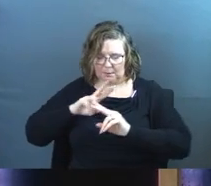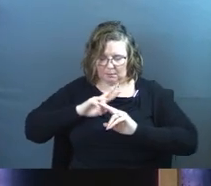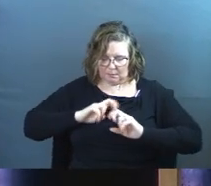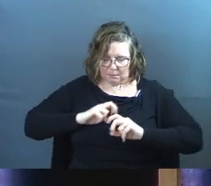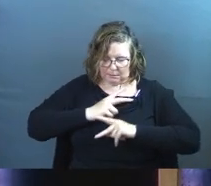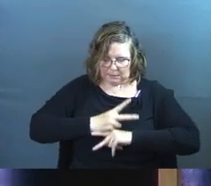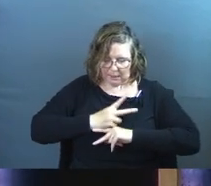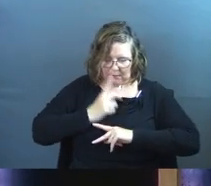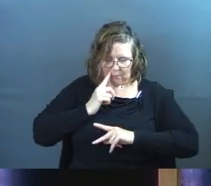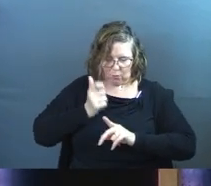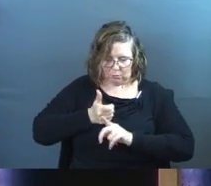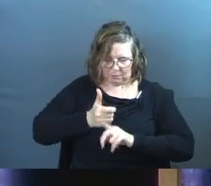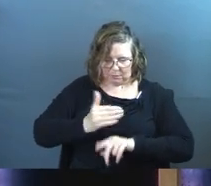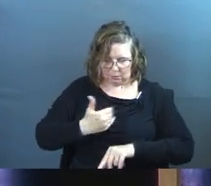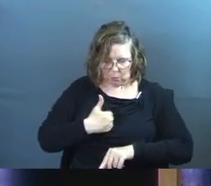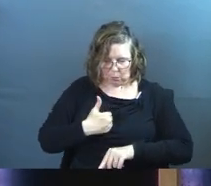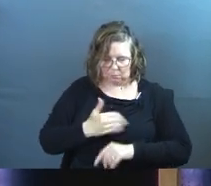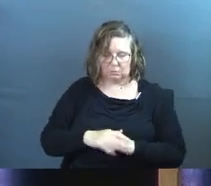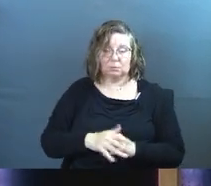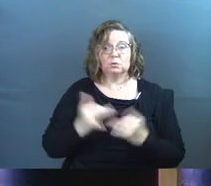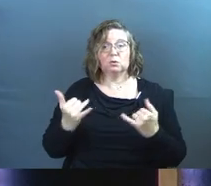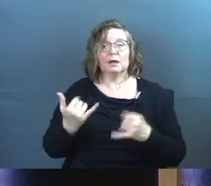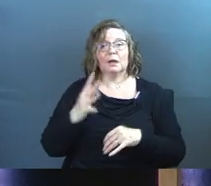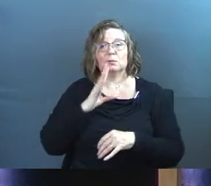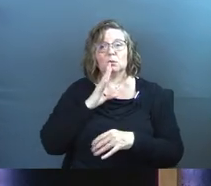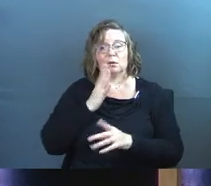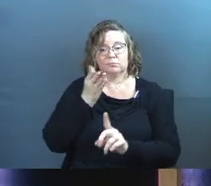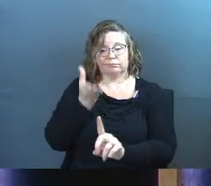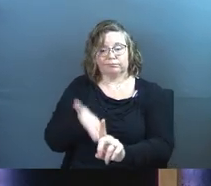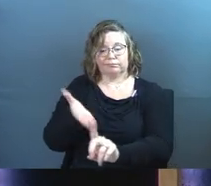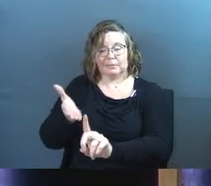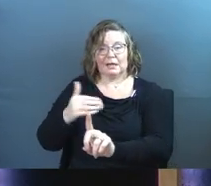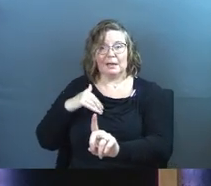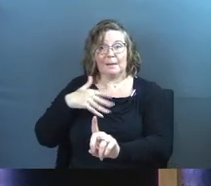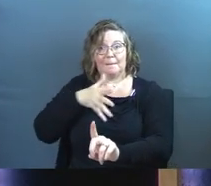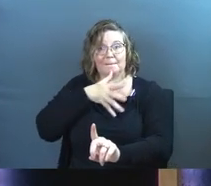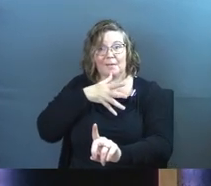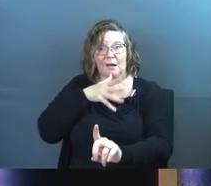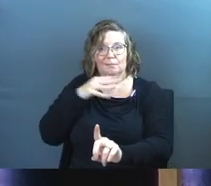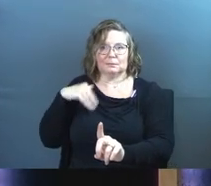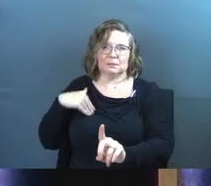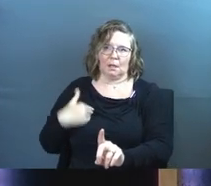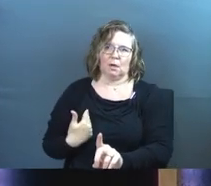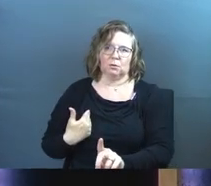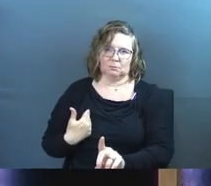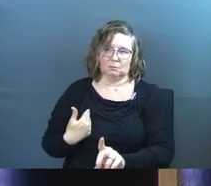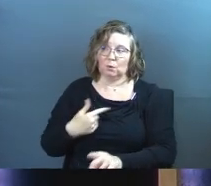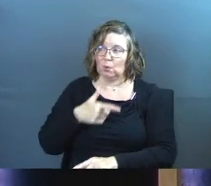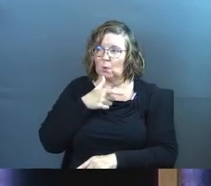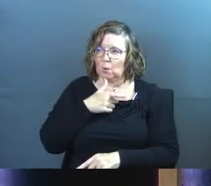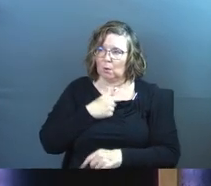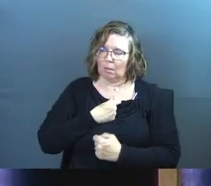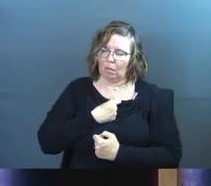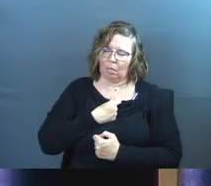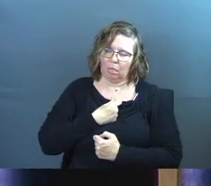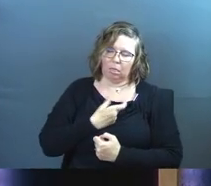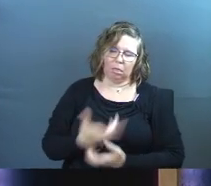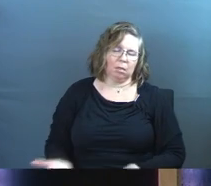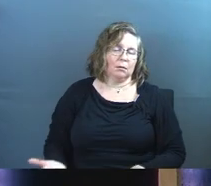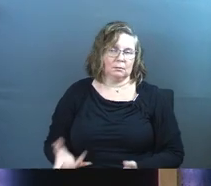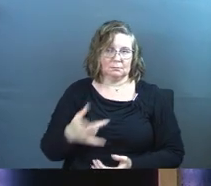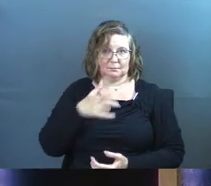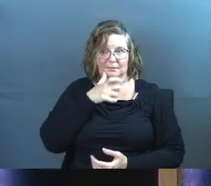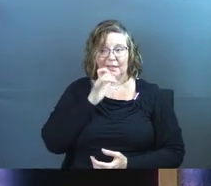So today I'm talking to the tired moms running a little bit on empty. Anybody running on empty? You don't have to raise your hand.